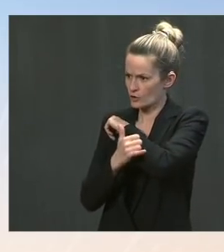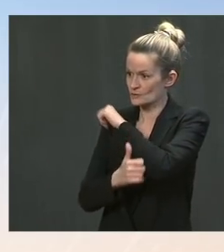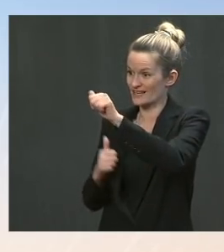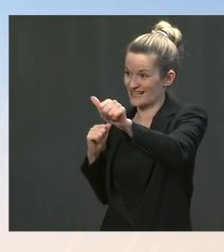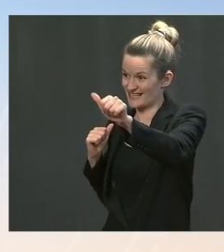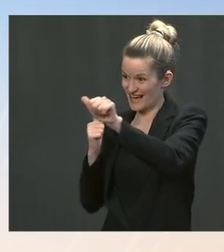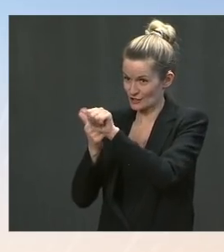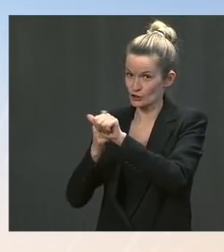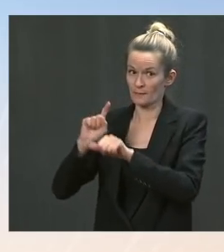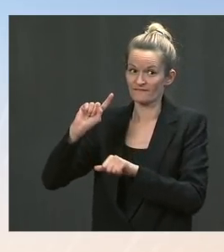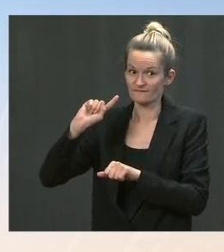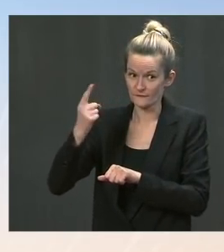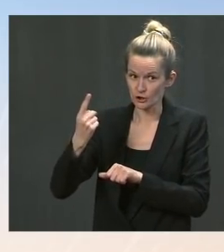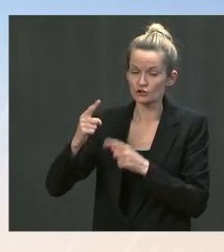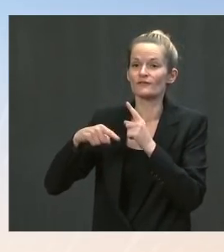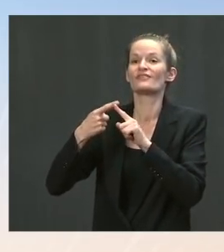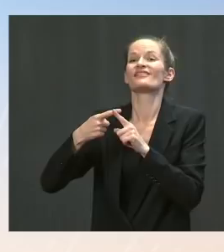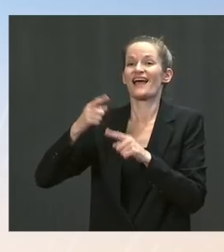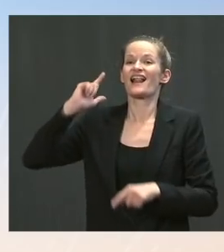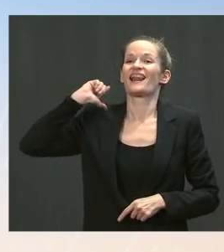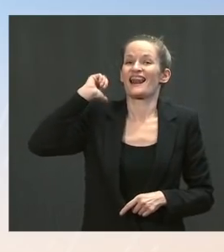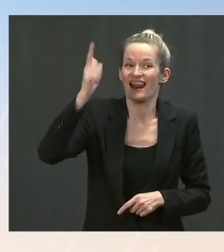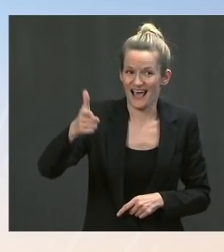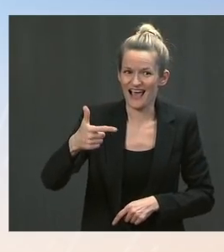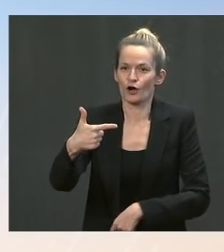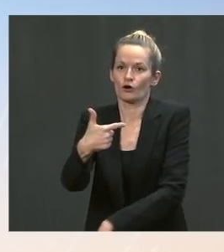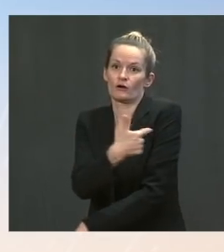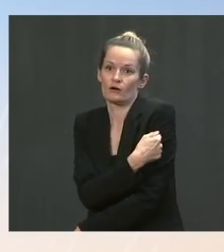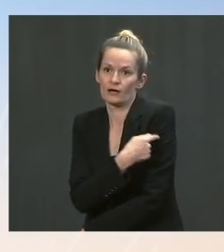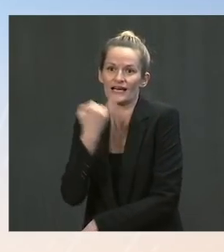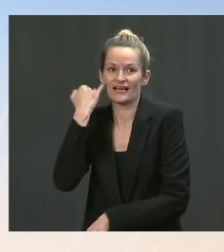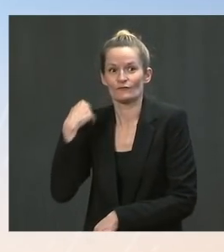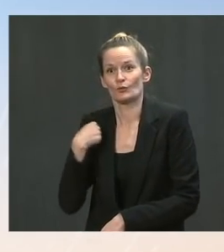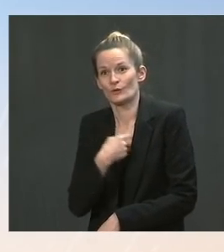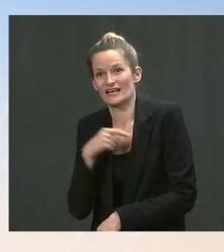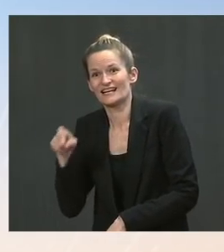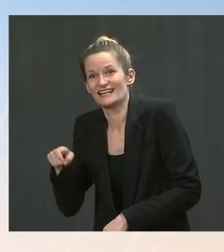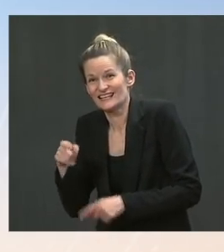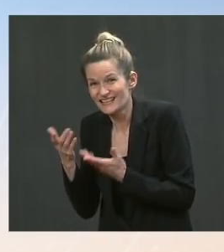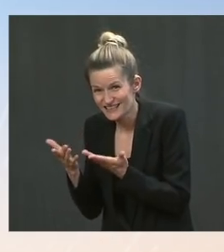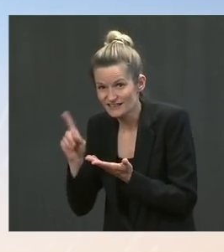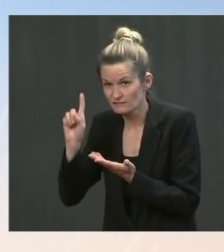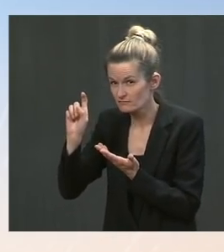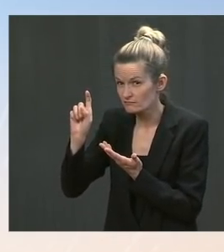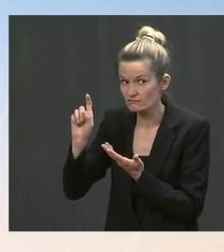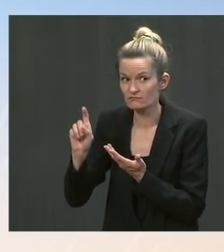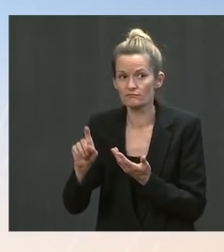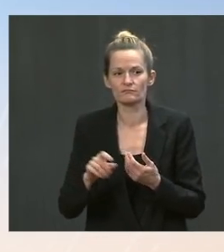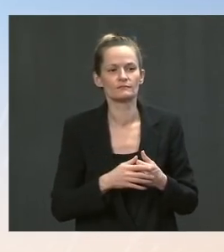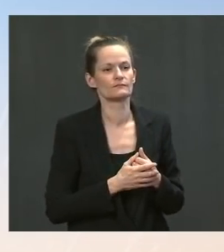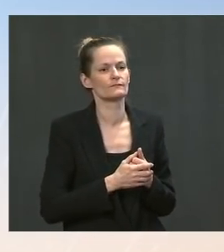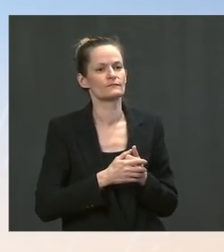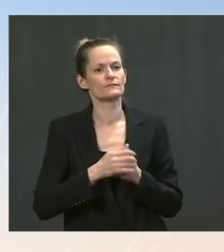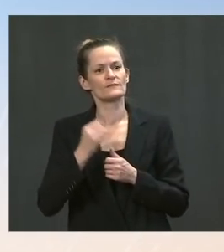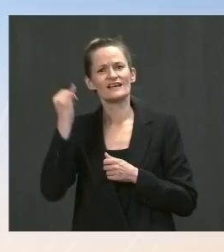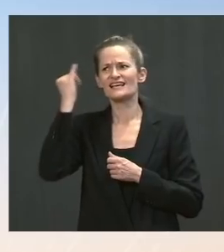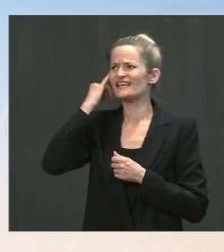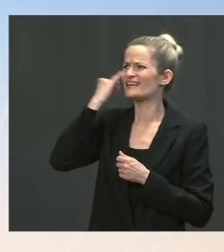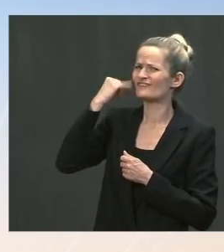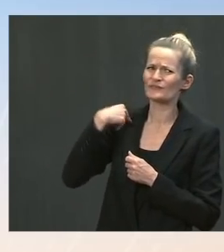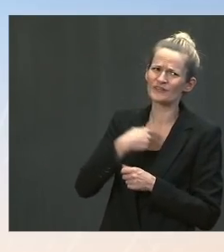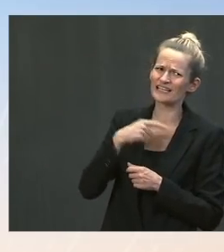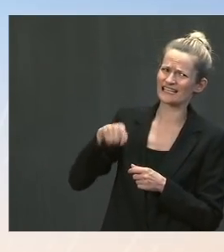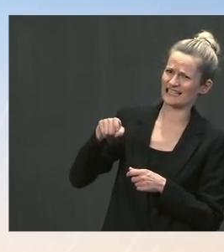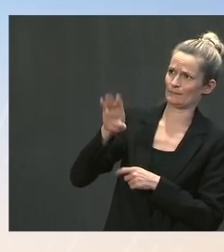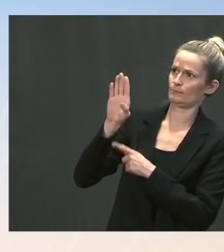people. My follow-up to that is, in the determination of whether or not booster shots are needed, would the